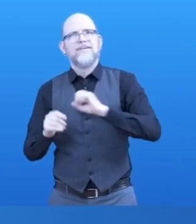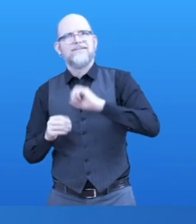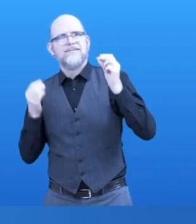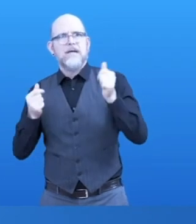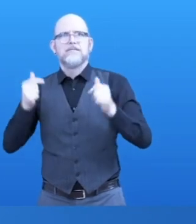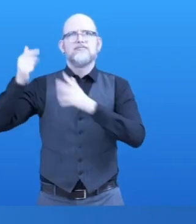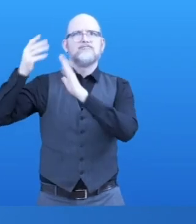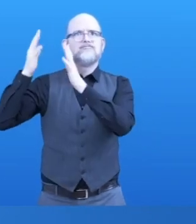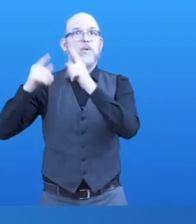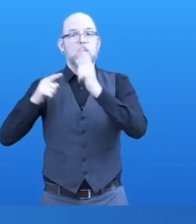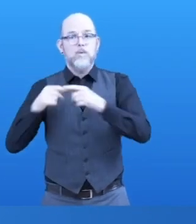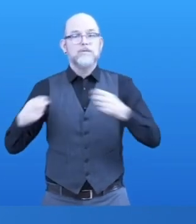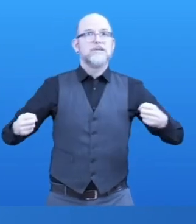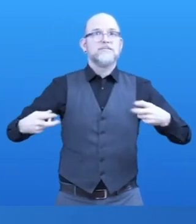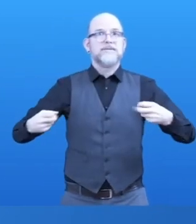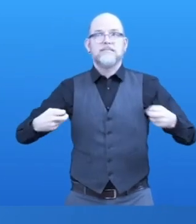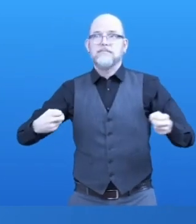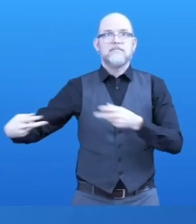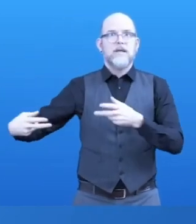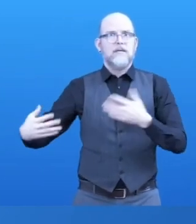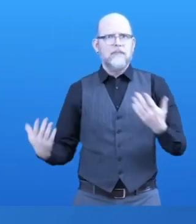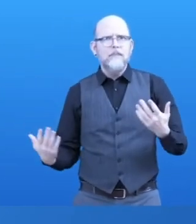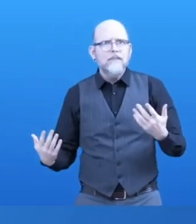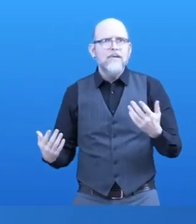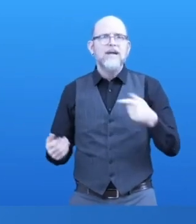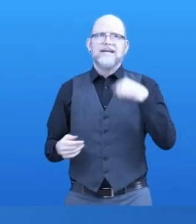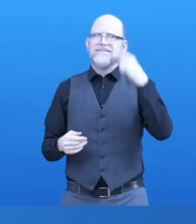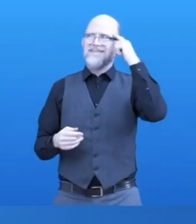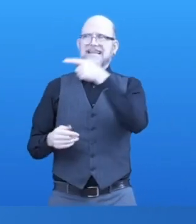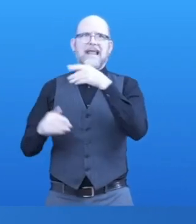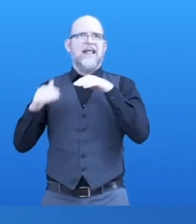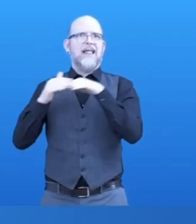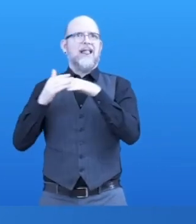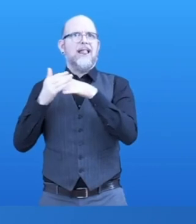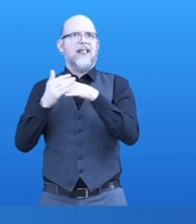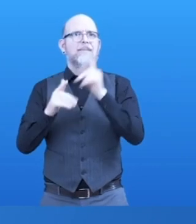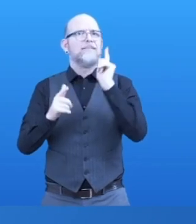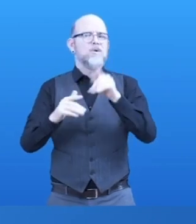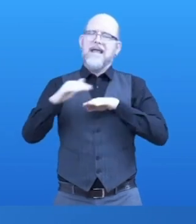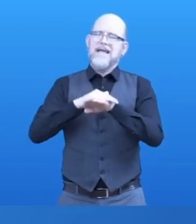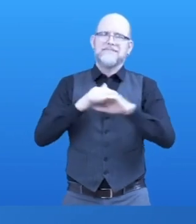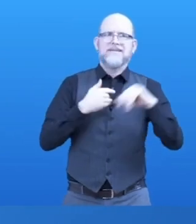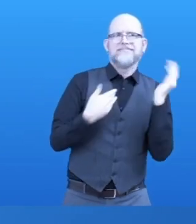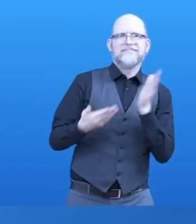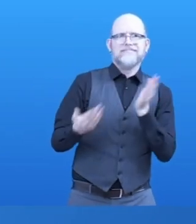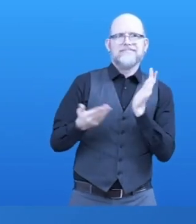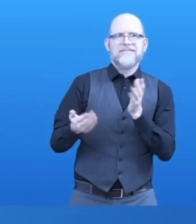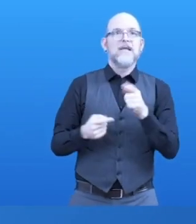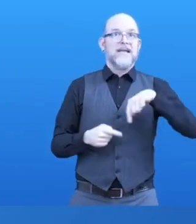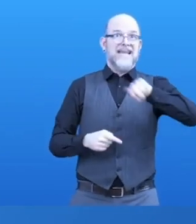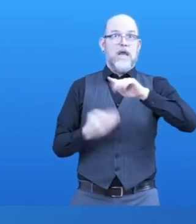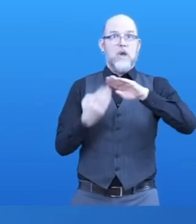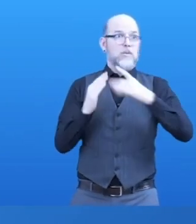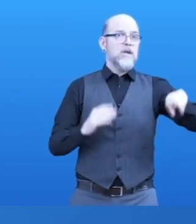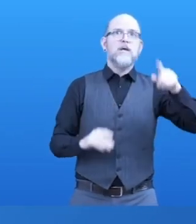it is quite apt that this community is calling for innovative assistive technology for ICT access because it is just as important